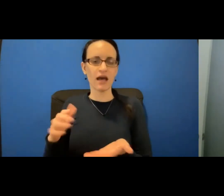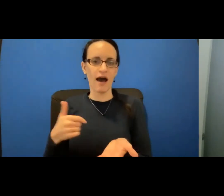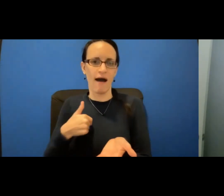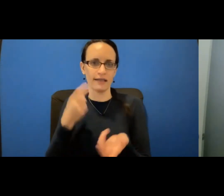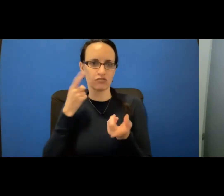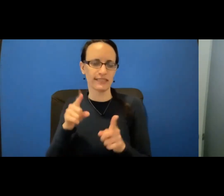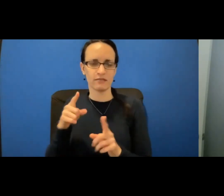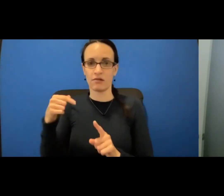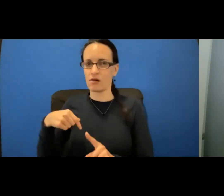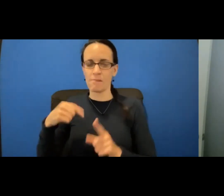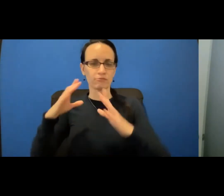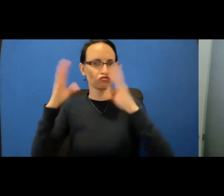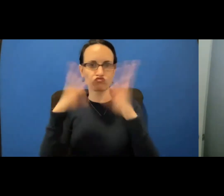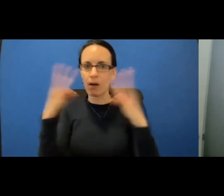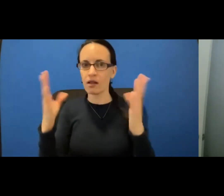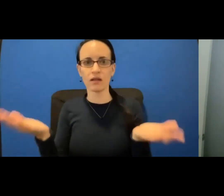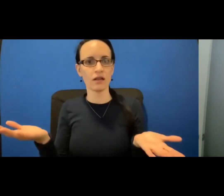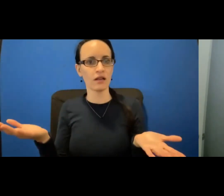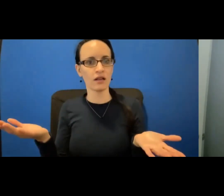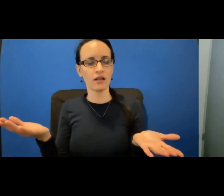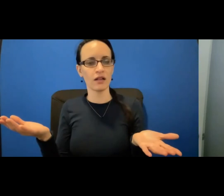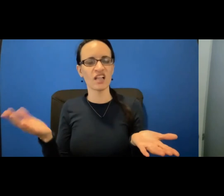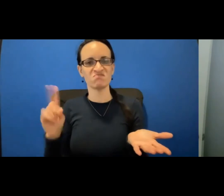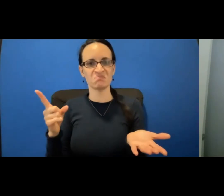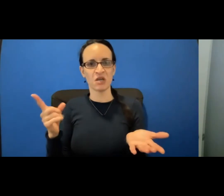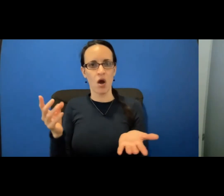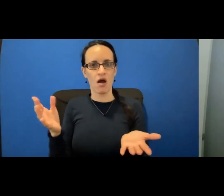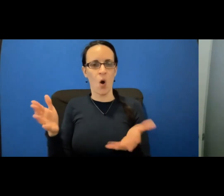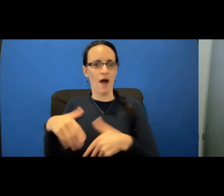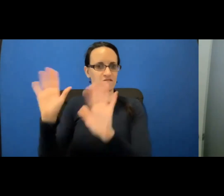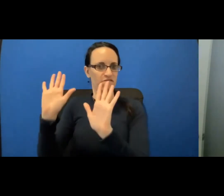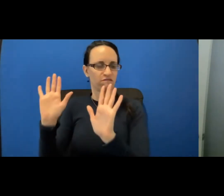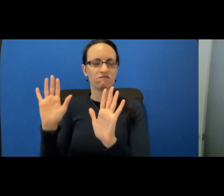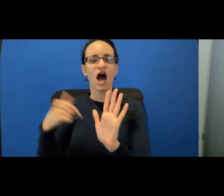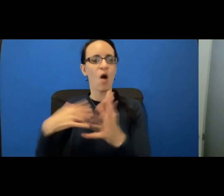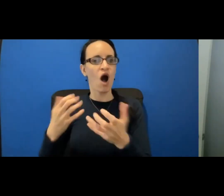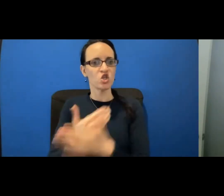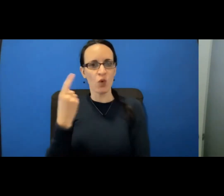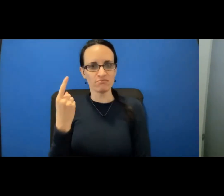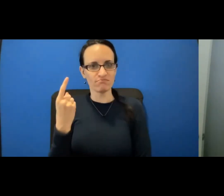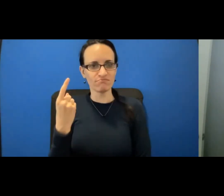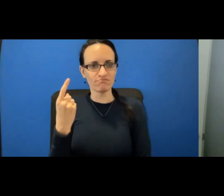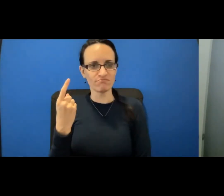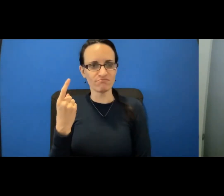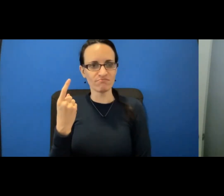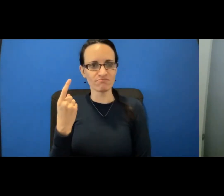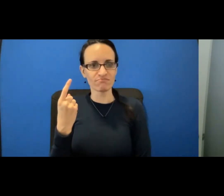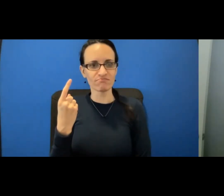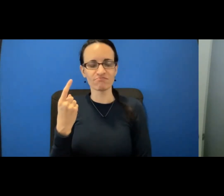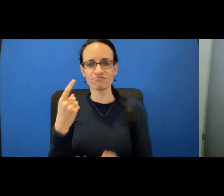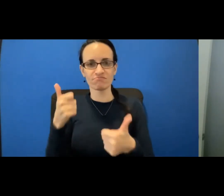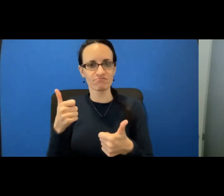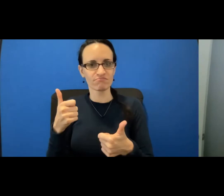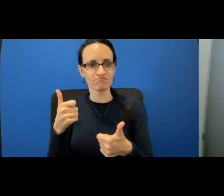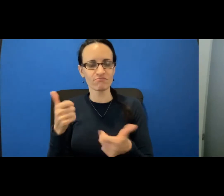breast has given me way too much trouble and let's just get rid of it. Give me a new one, perk up the other one and let me